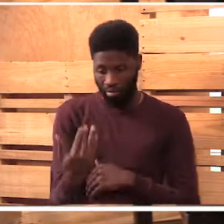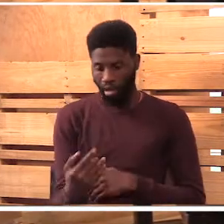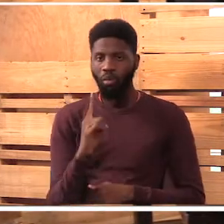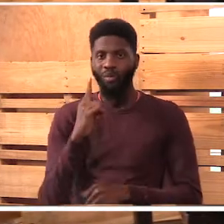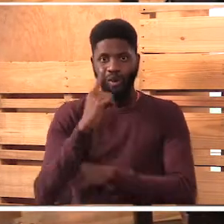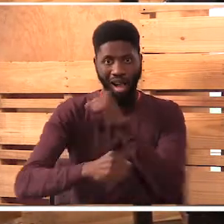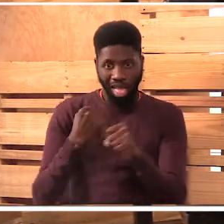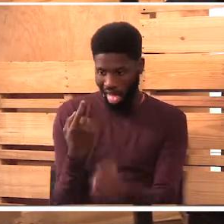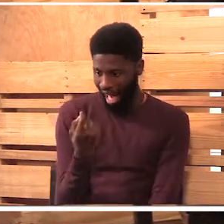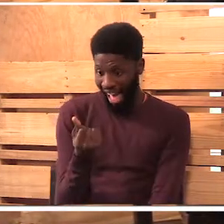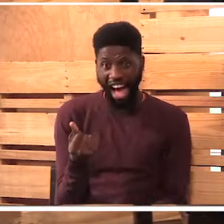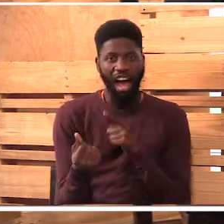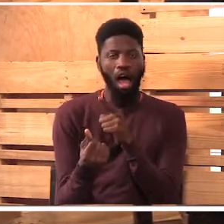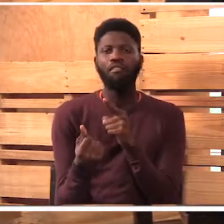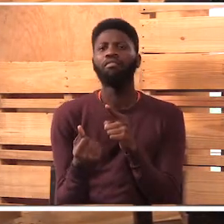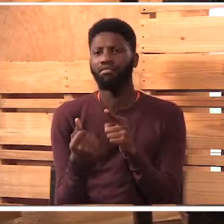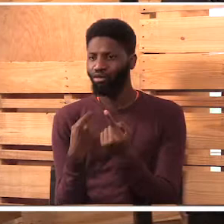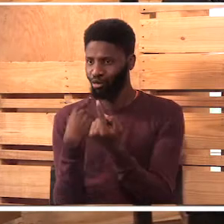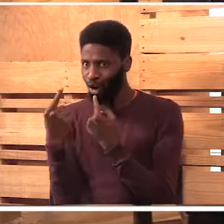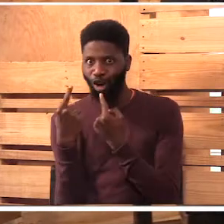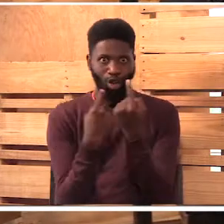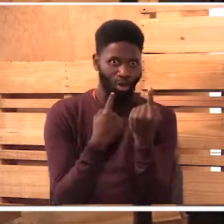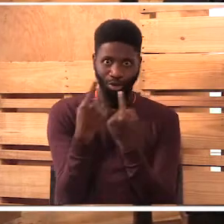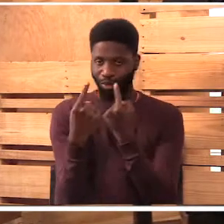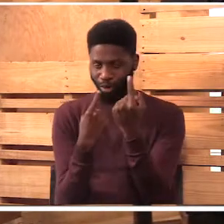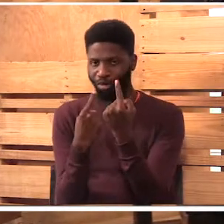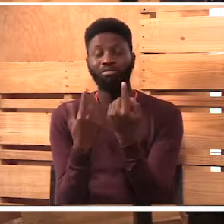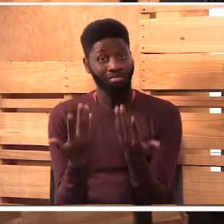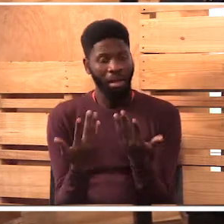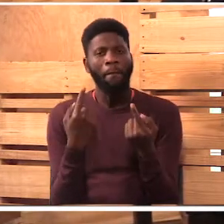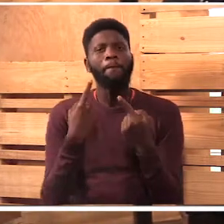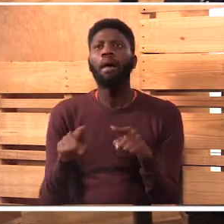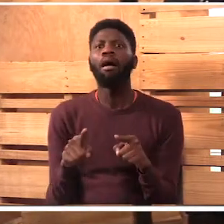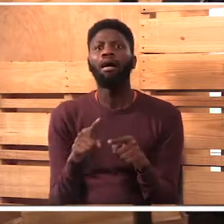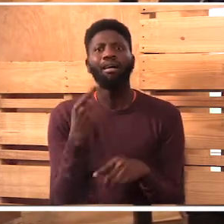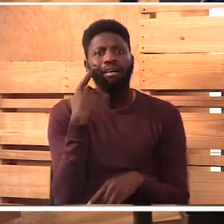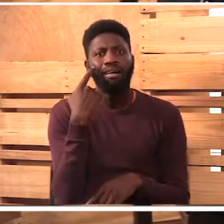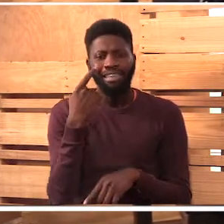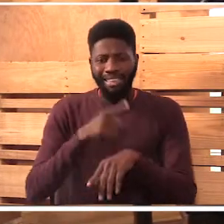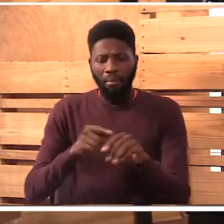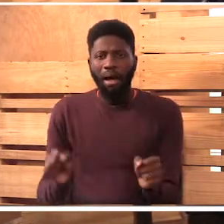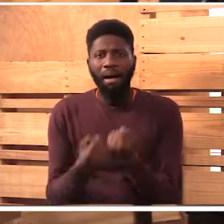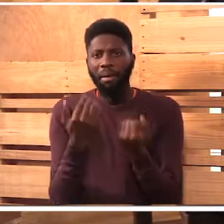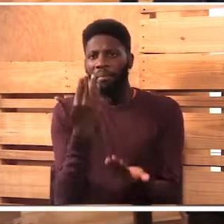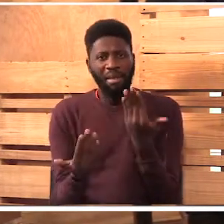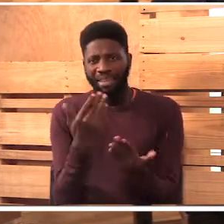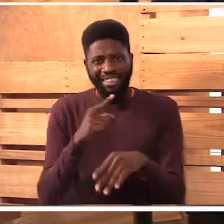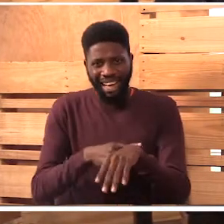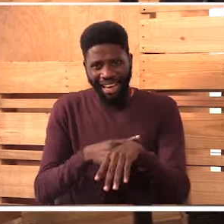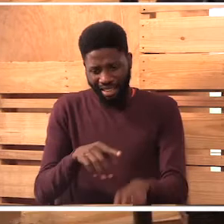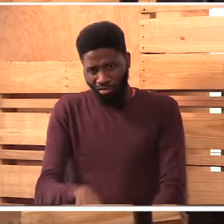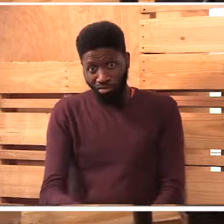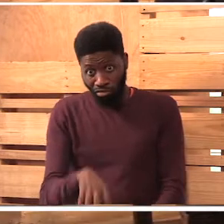and a half to start mentioning things. But this time, or unapata ukiwa hapa, katika